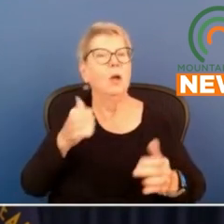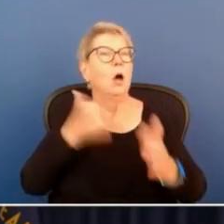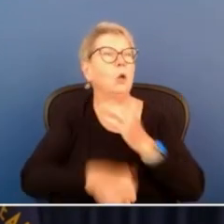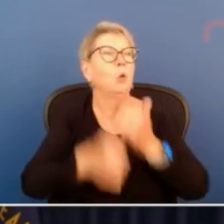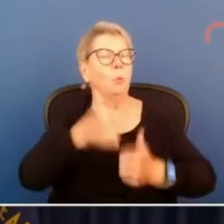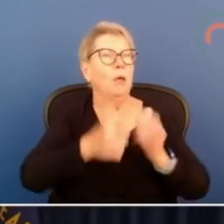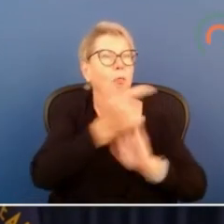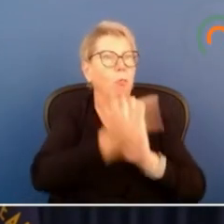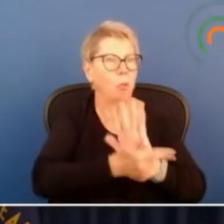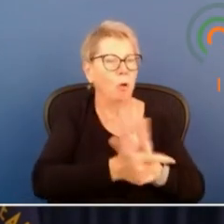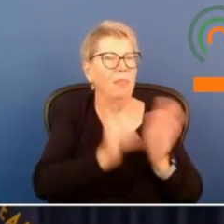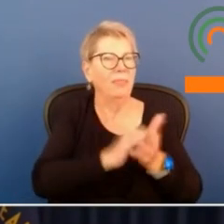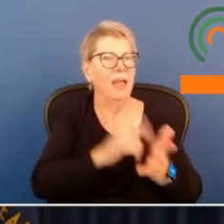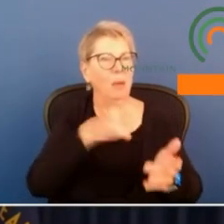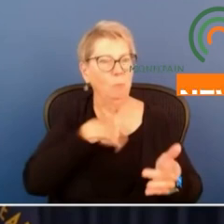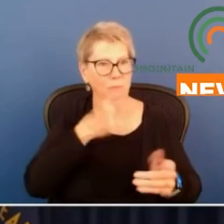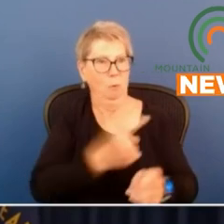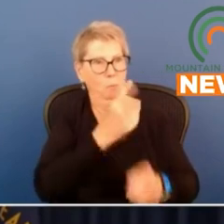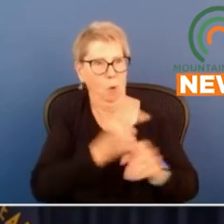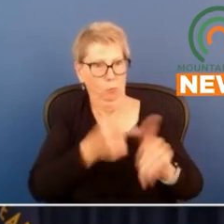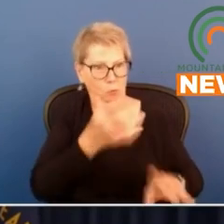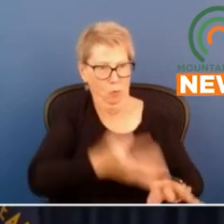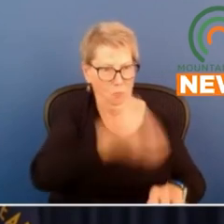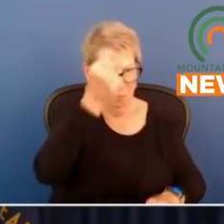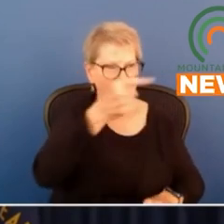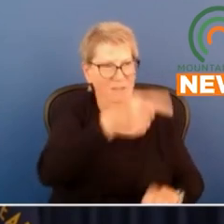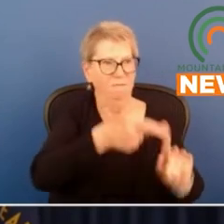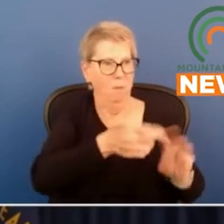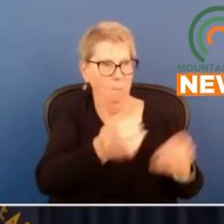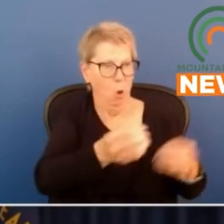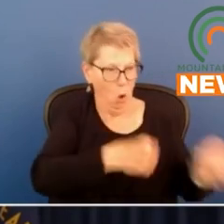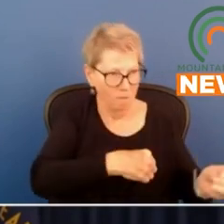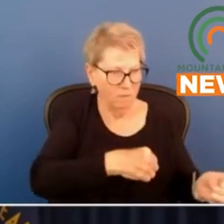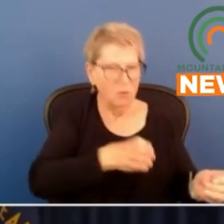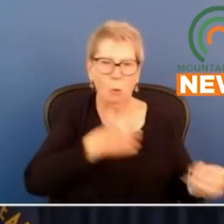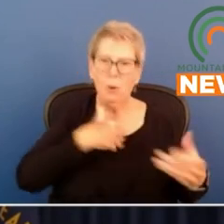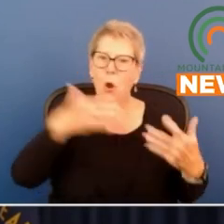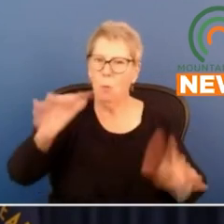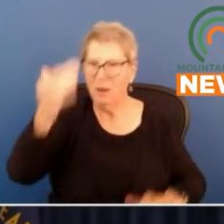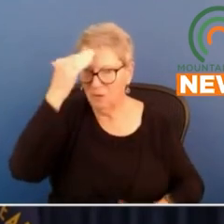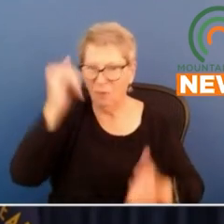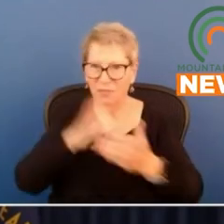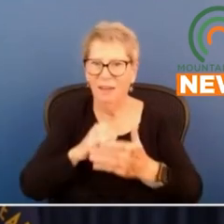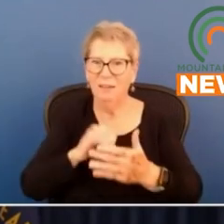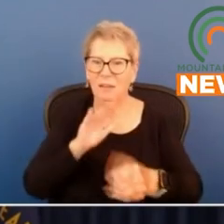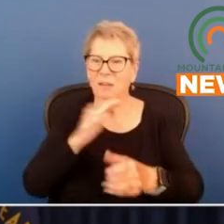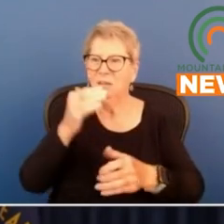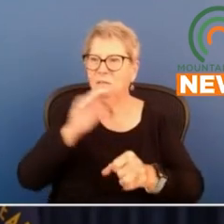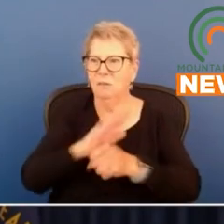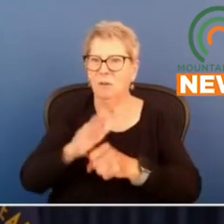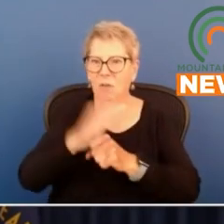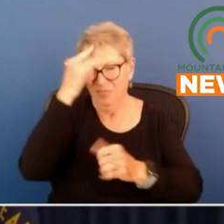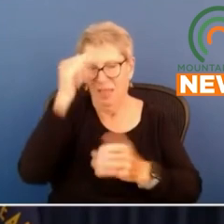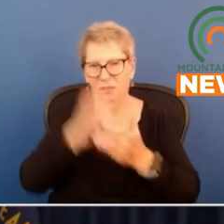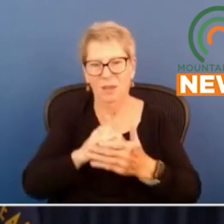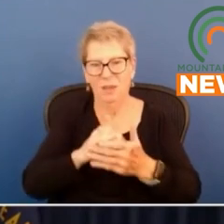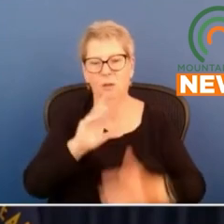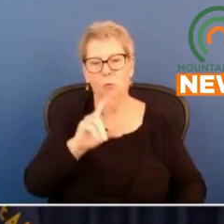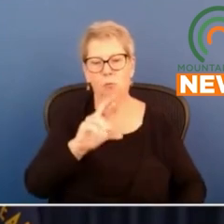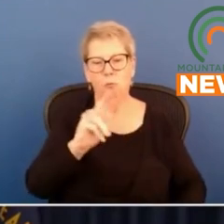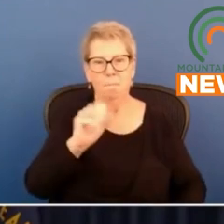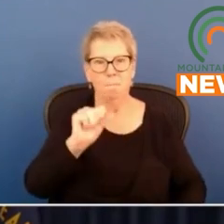removal is appropriate and and we already know enough facts to know that removal is appropriate again